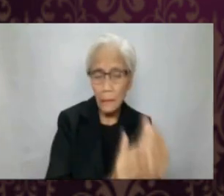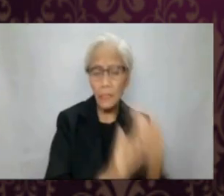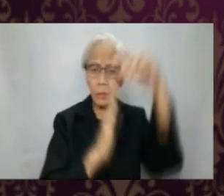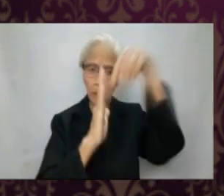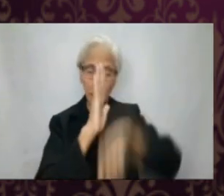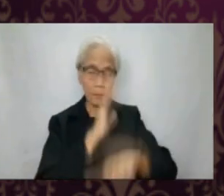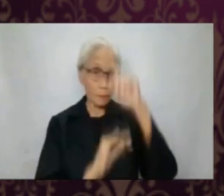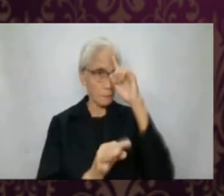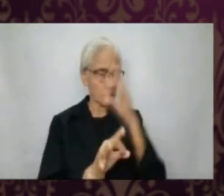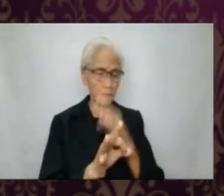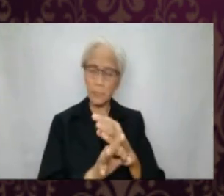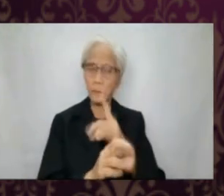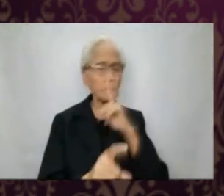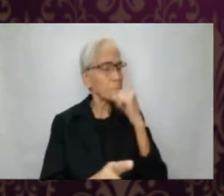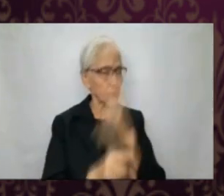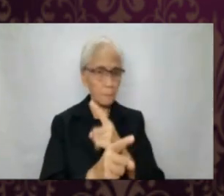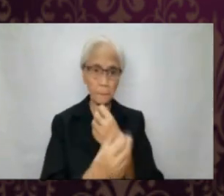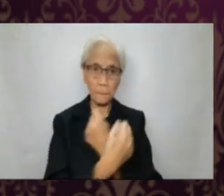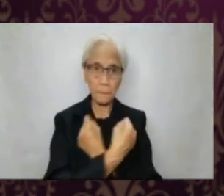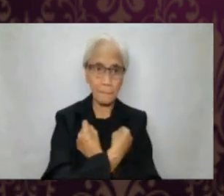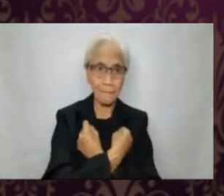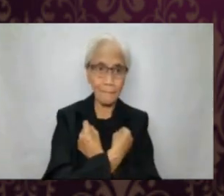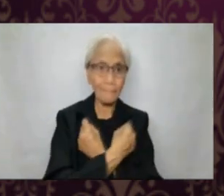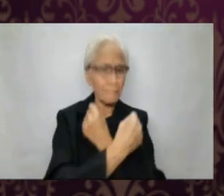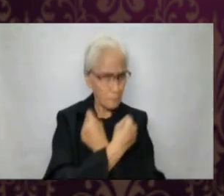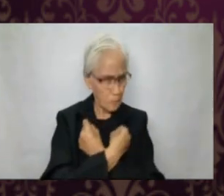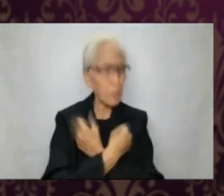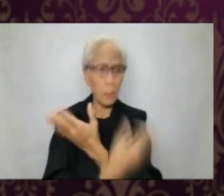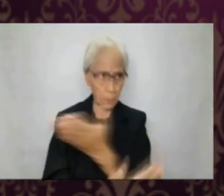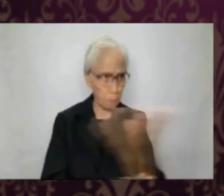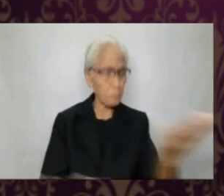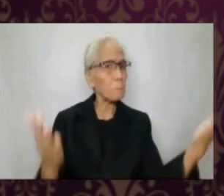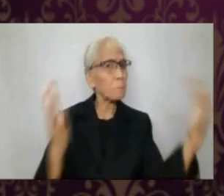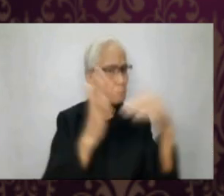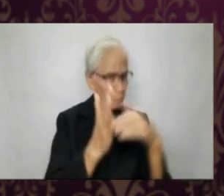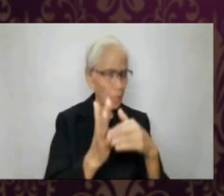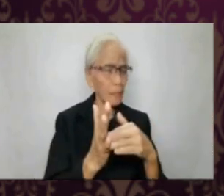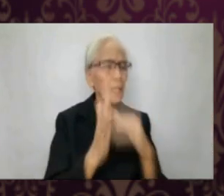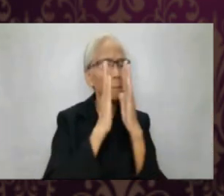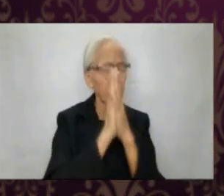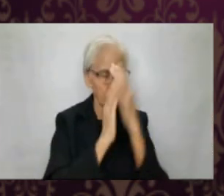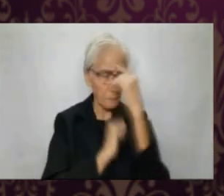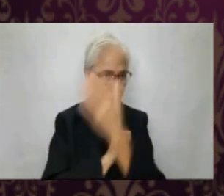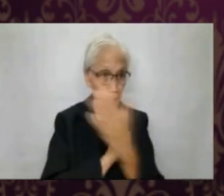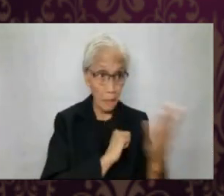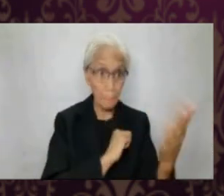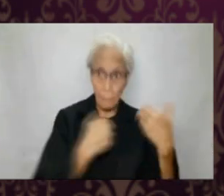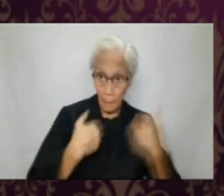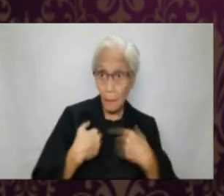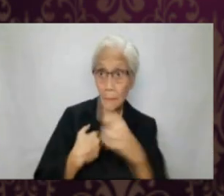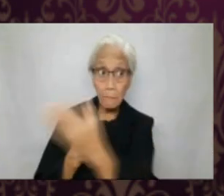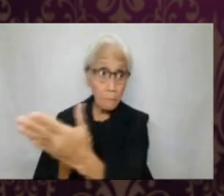people who have moved us to deeper faith and more genuine love. Love them